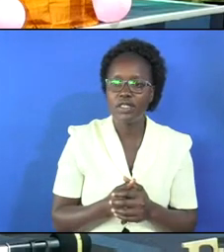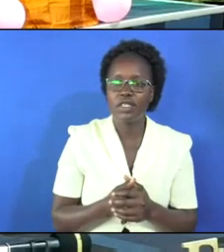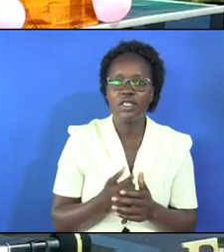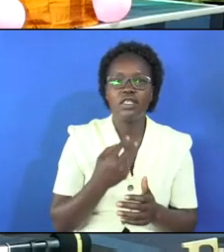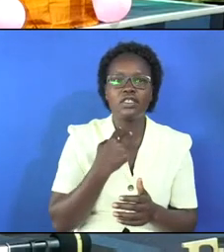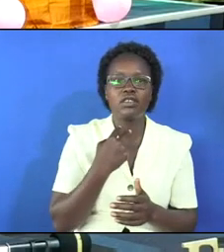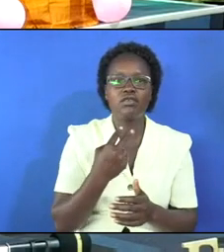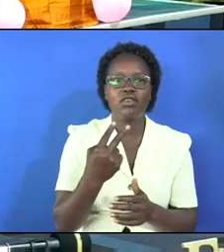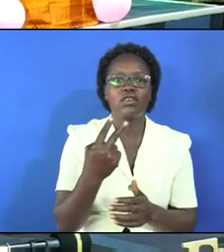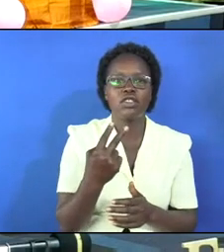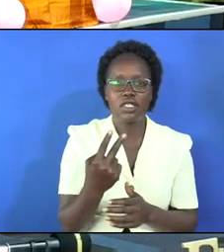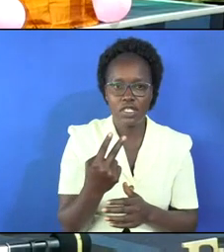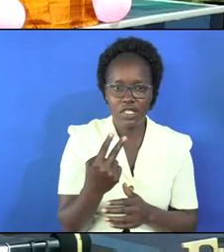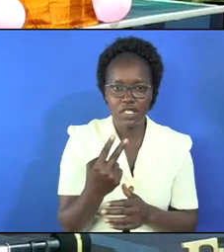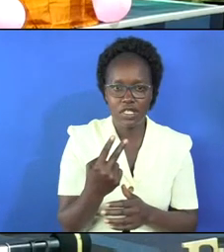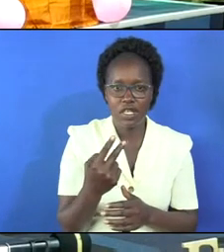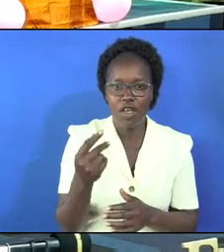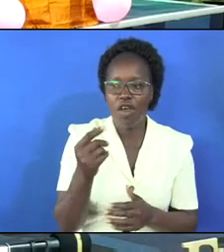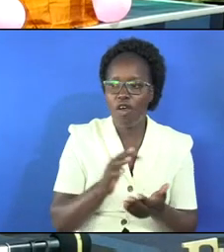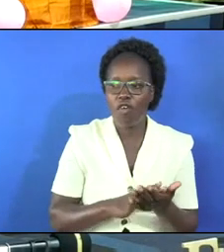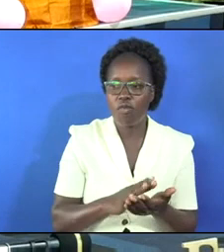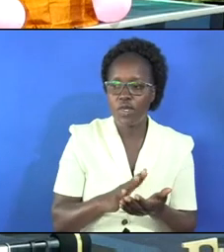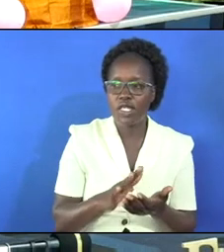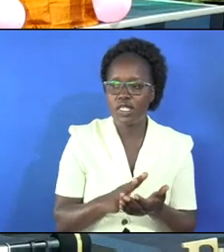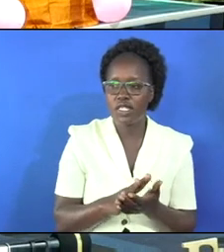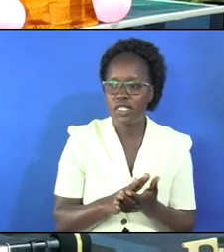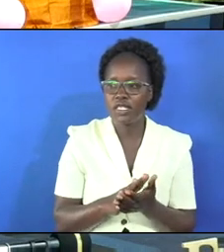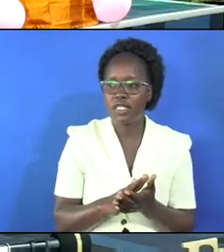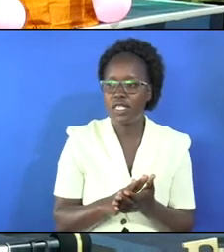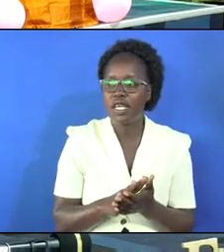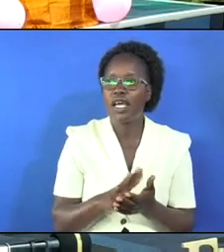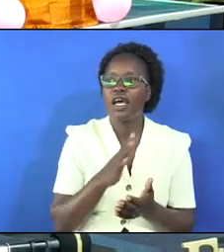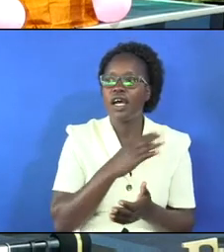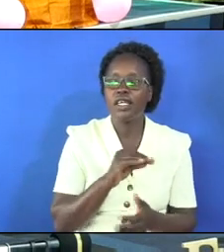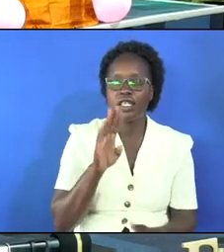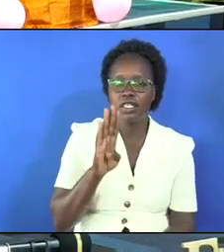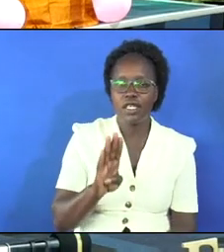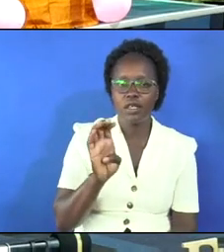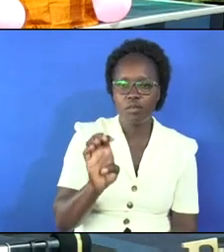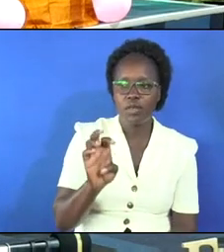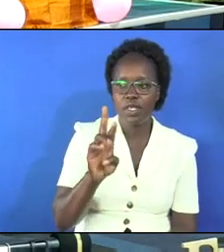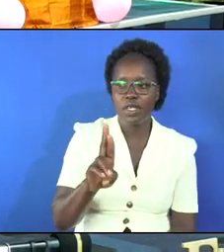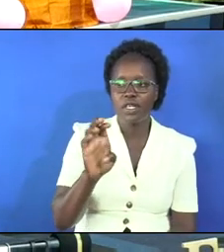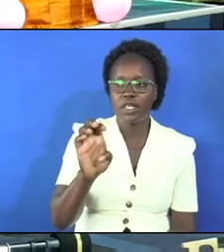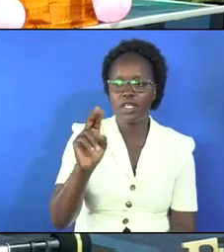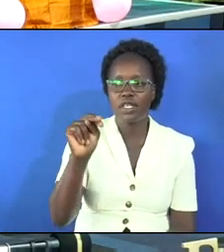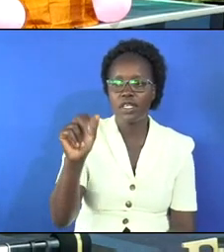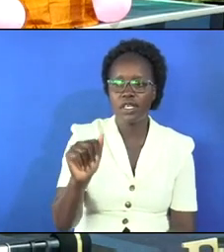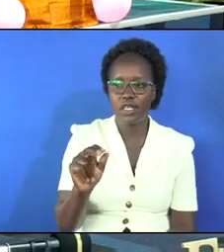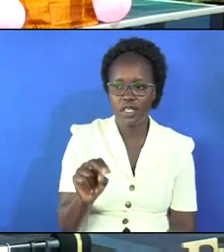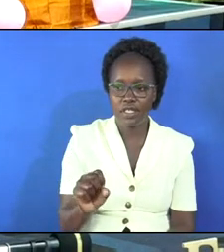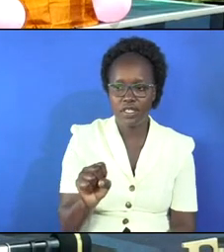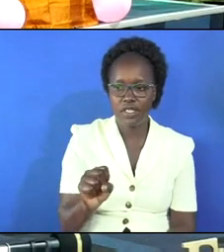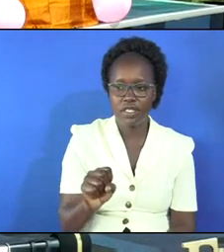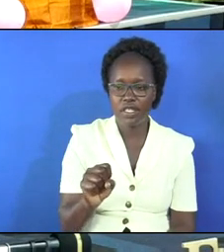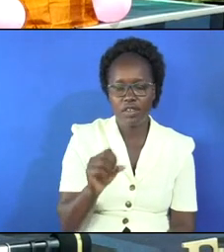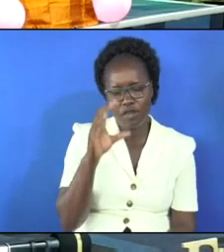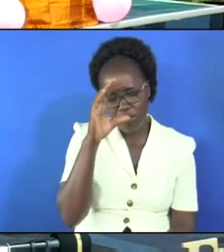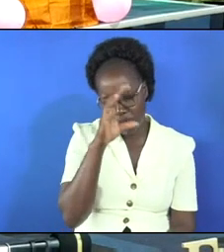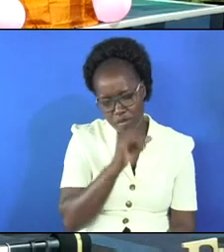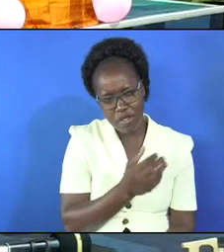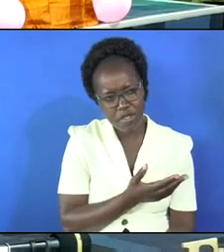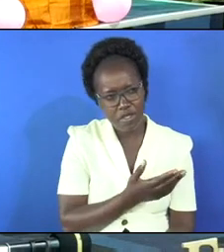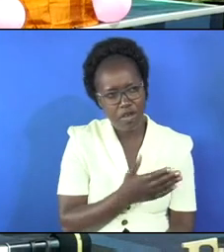vocals of praise and the Bereans we thank you we have been missing you